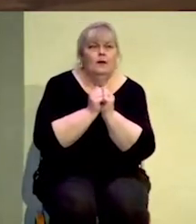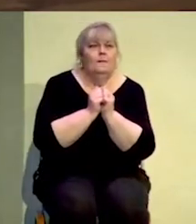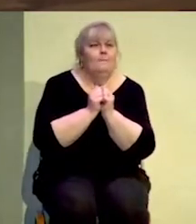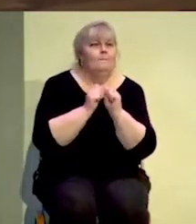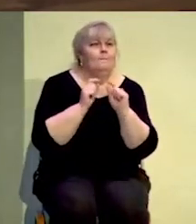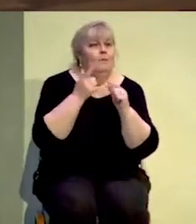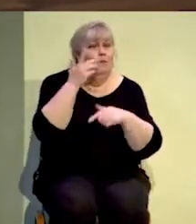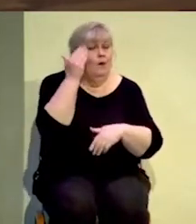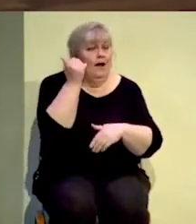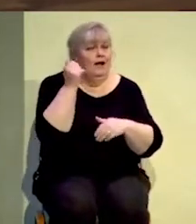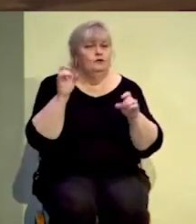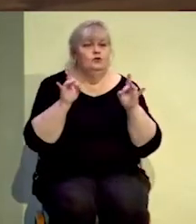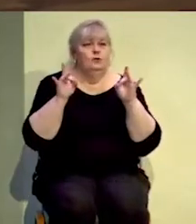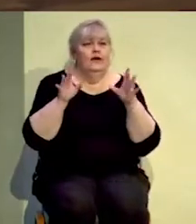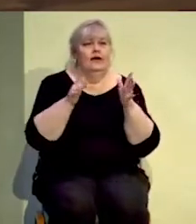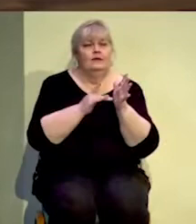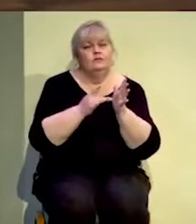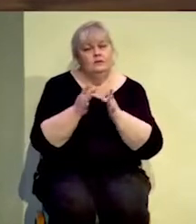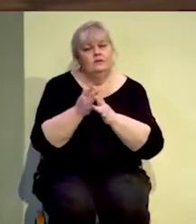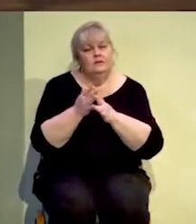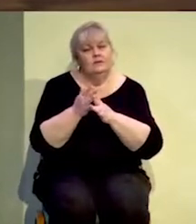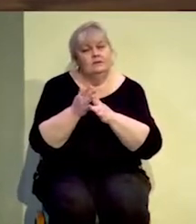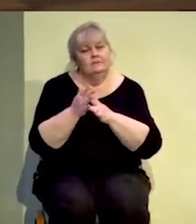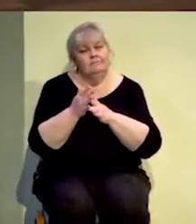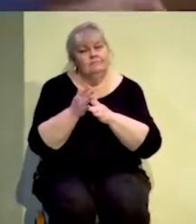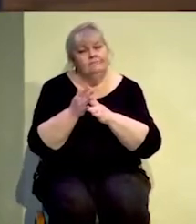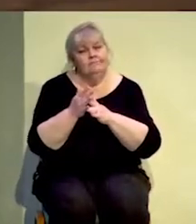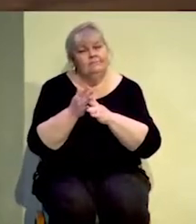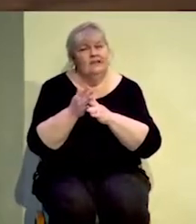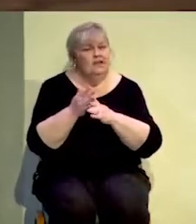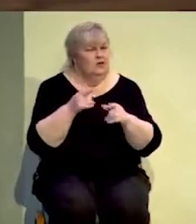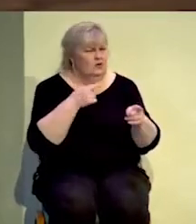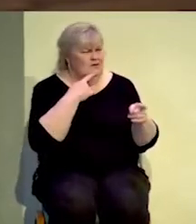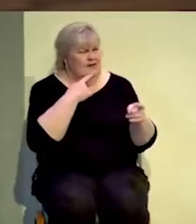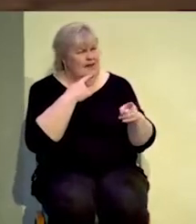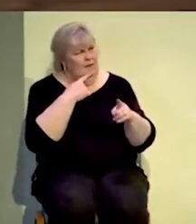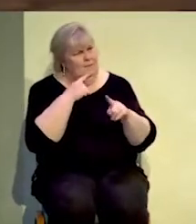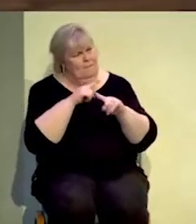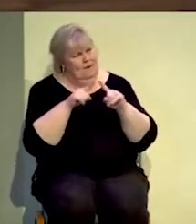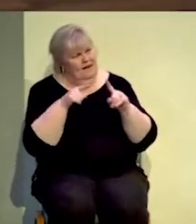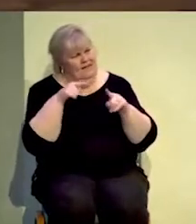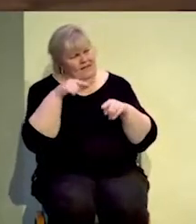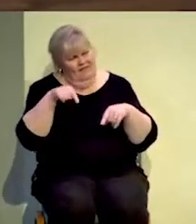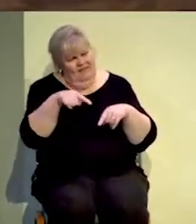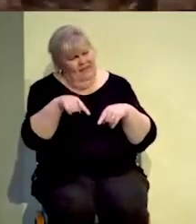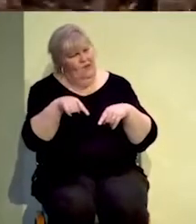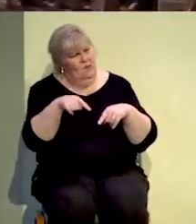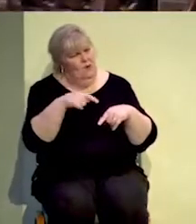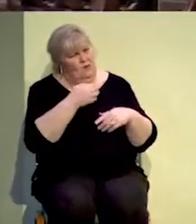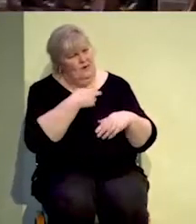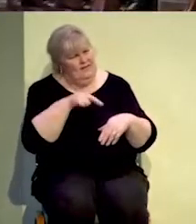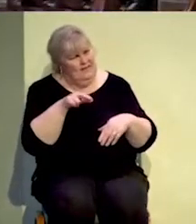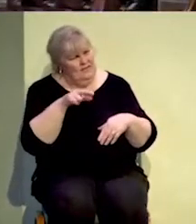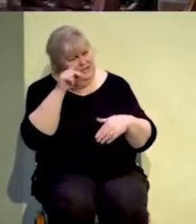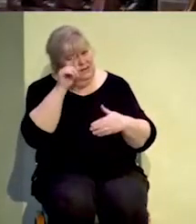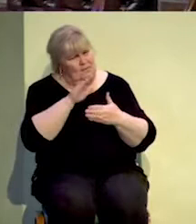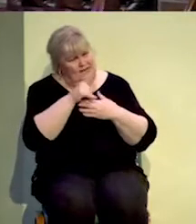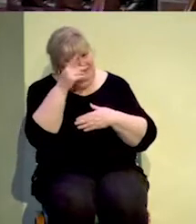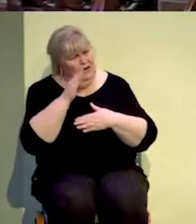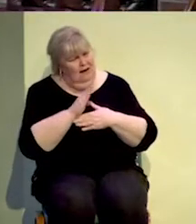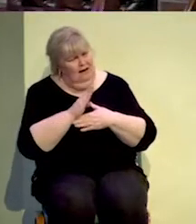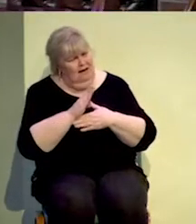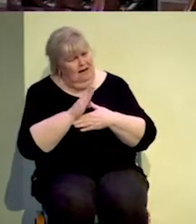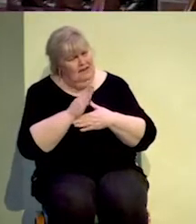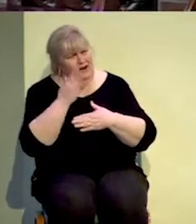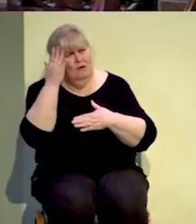Lord Jesus Christ. You say, pastor, if they were supposed to be religious, if they were supposed to believe in God,